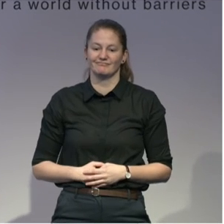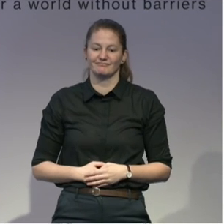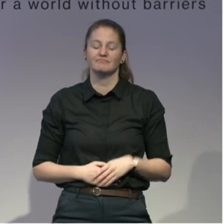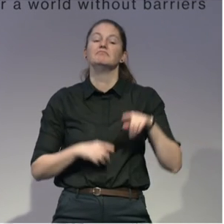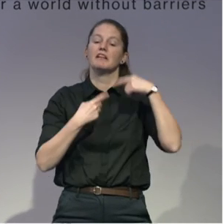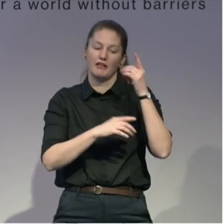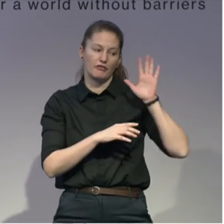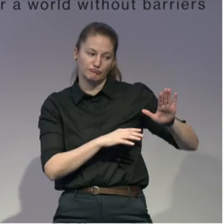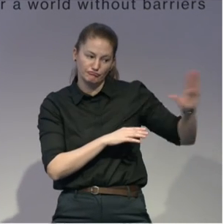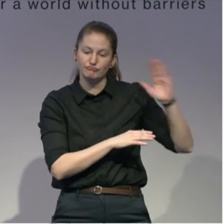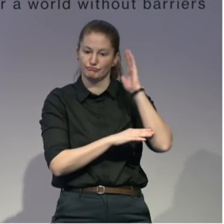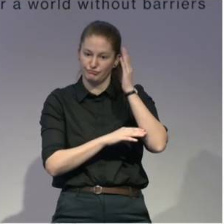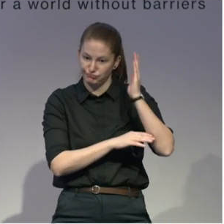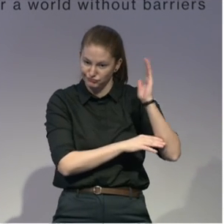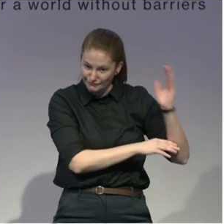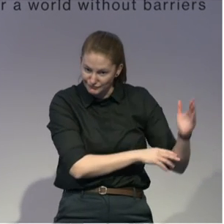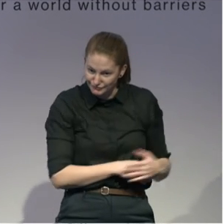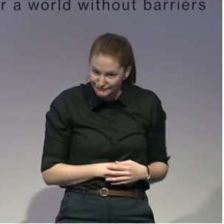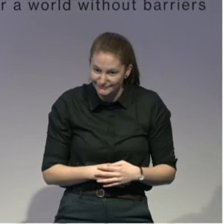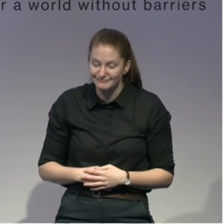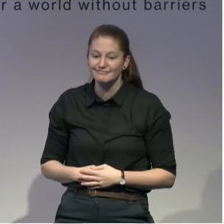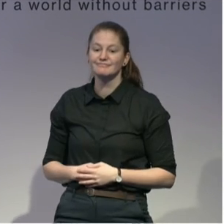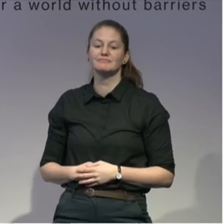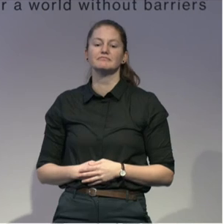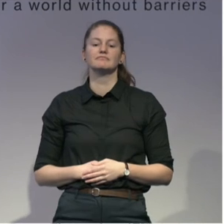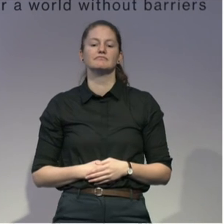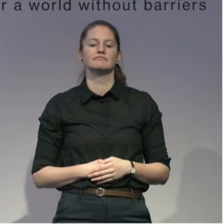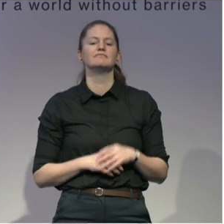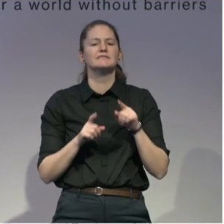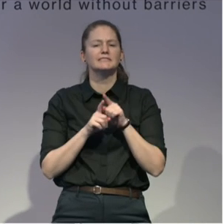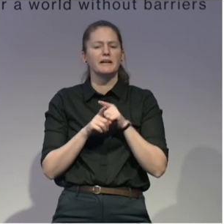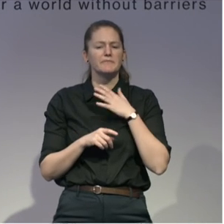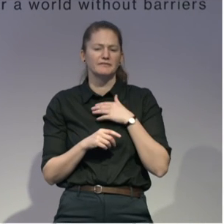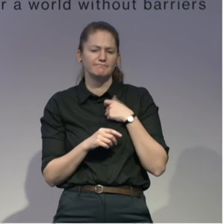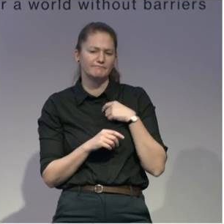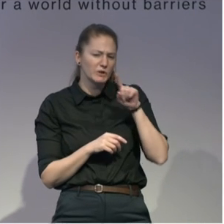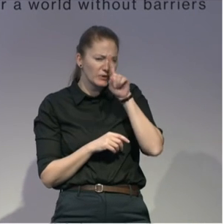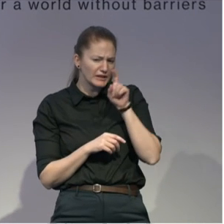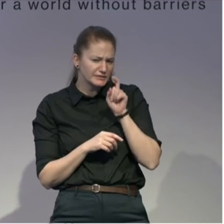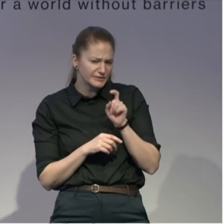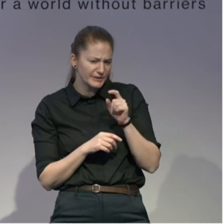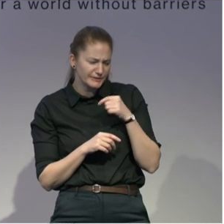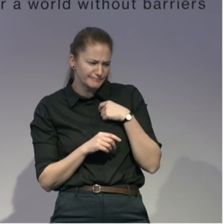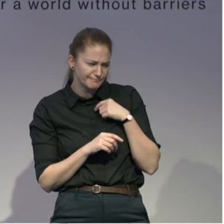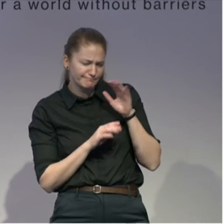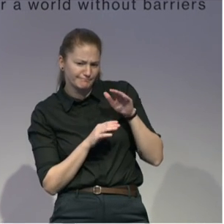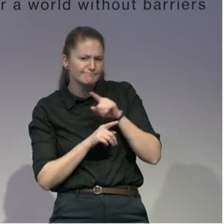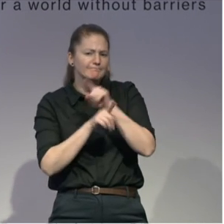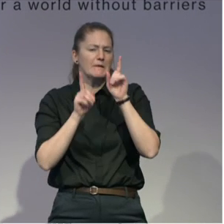Then we'll open it up to the presentations, and we're going to start to my left with Alvin. Great. Thanks, Chris.